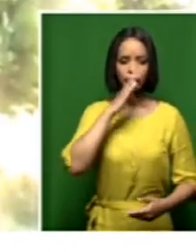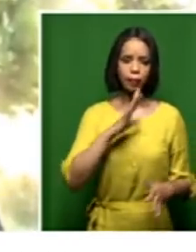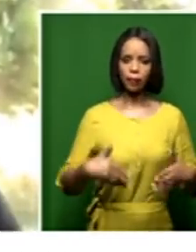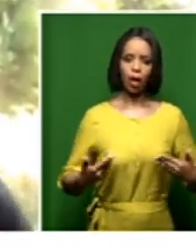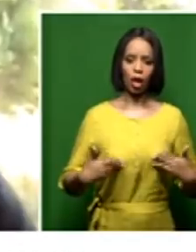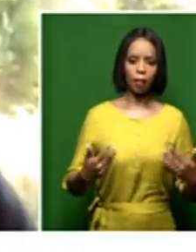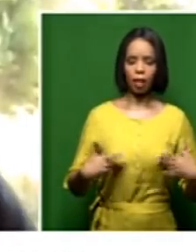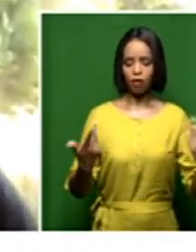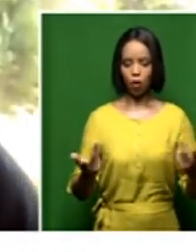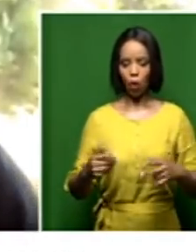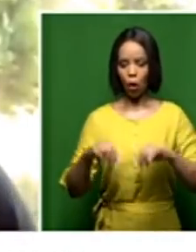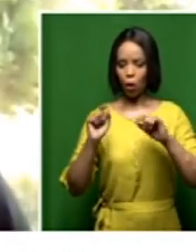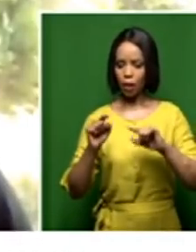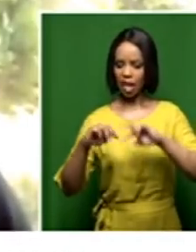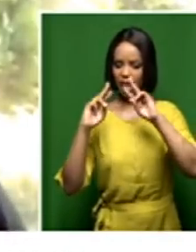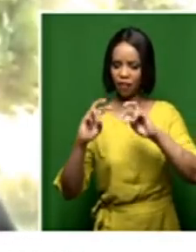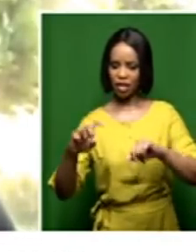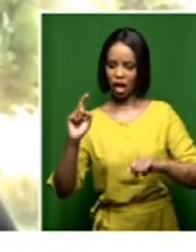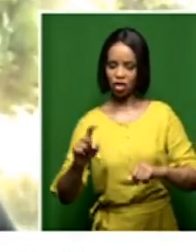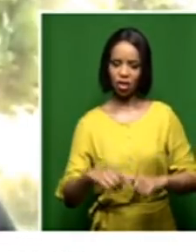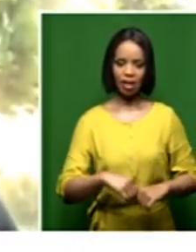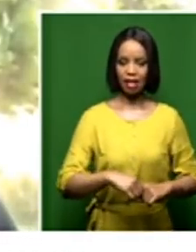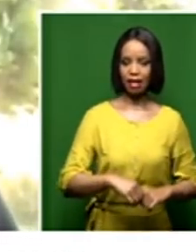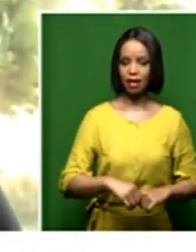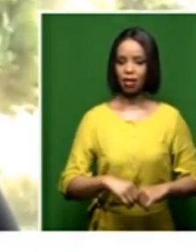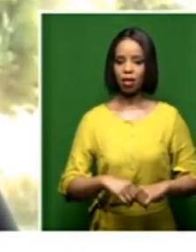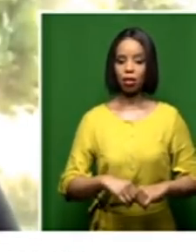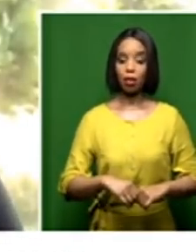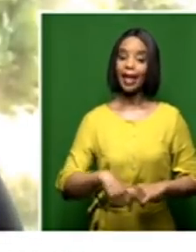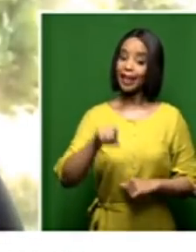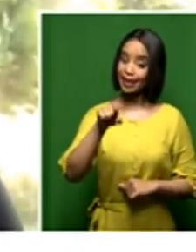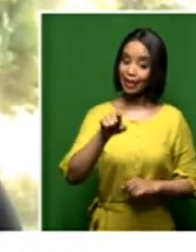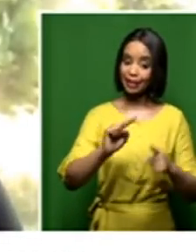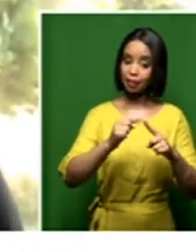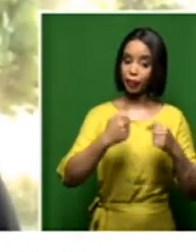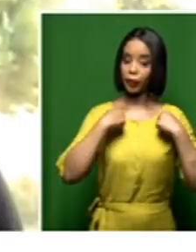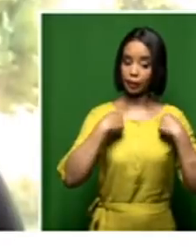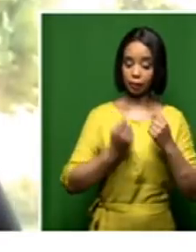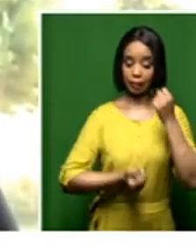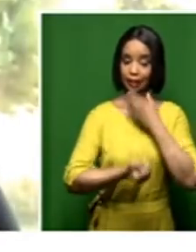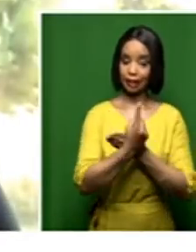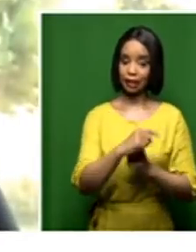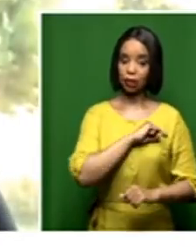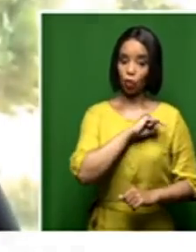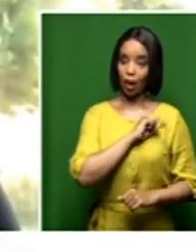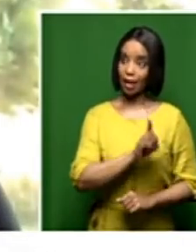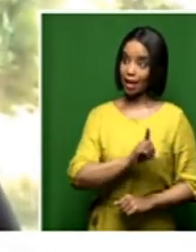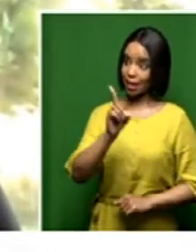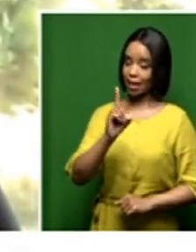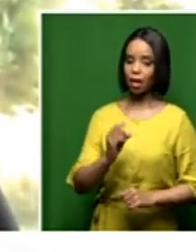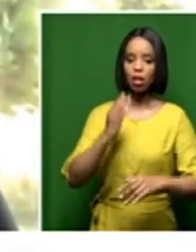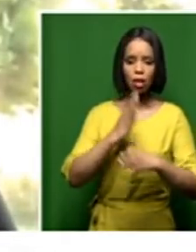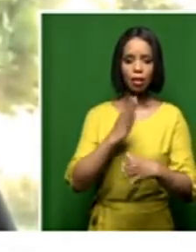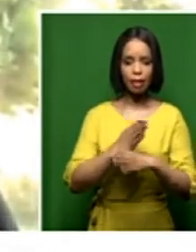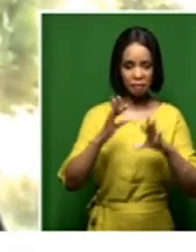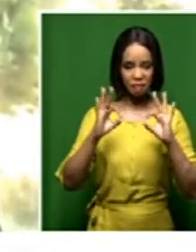quality of this kind of investigation. That points to what I was raising, this issue of operational efficiency within